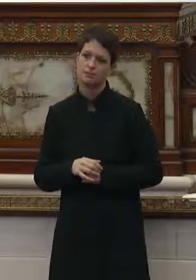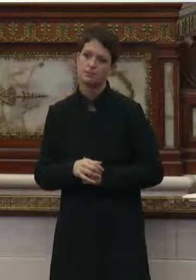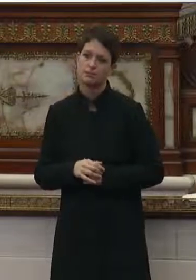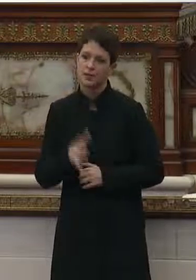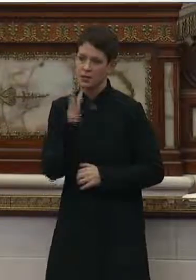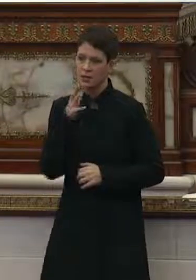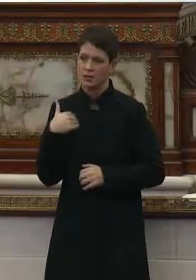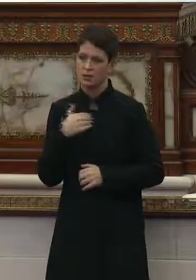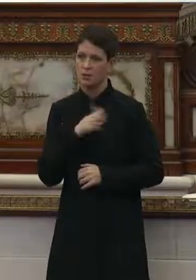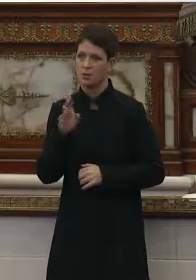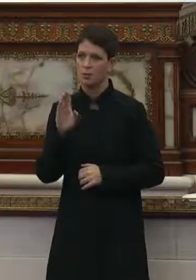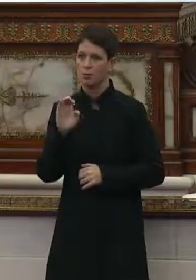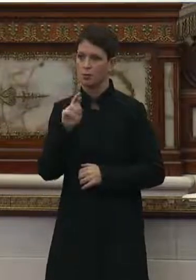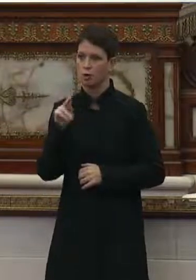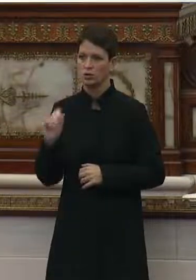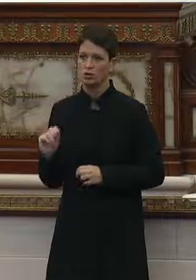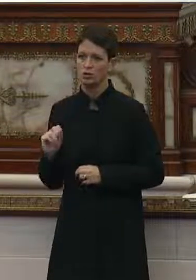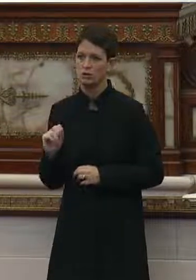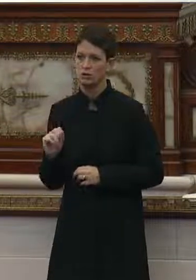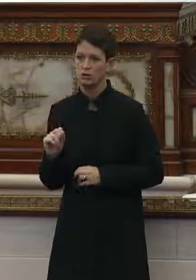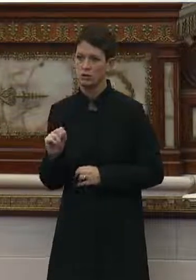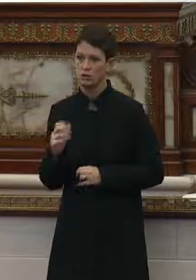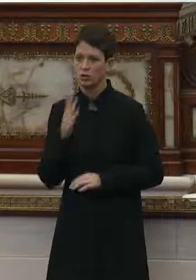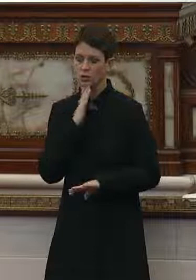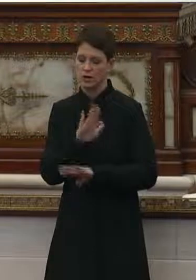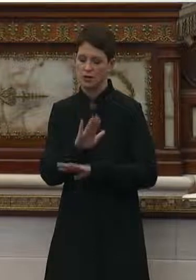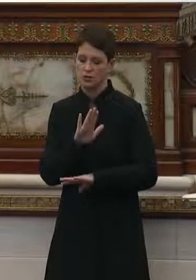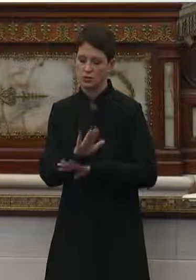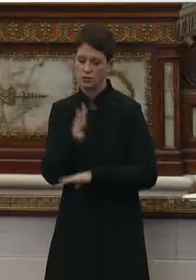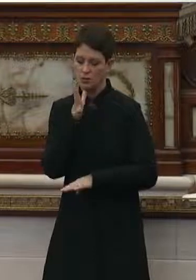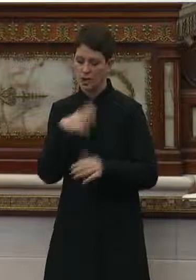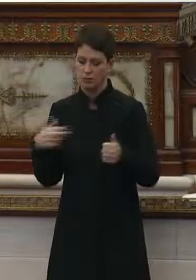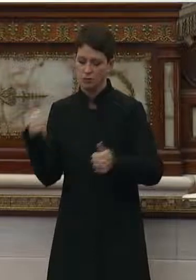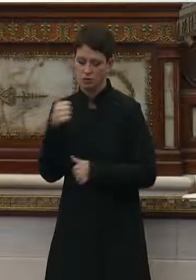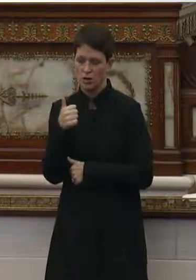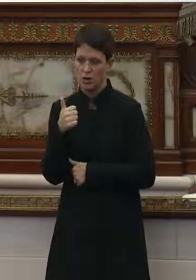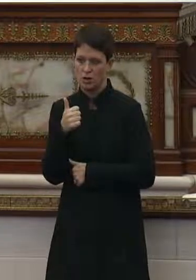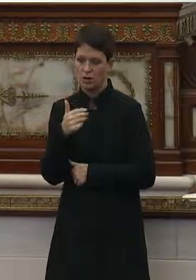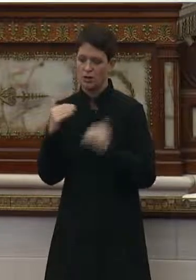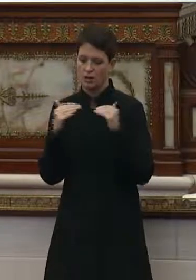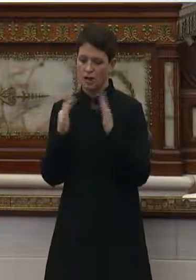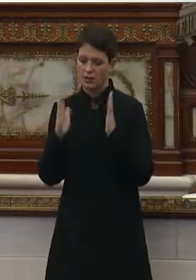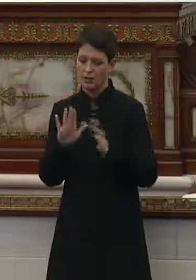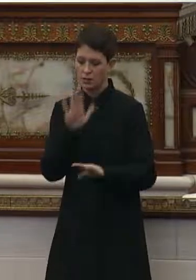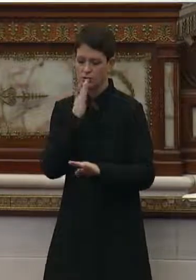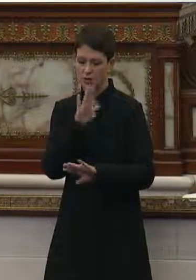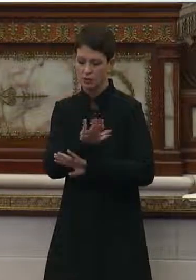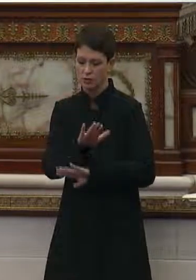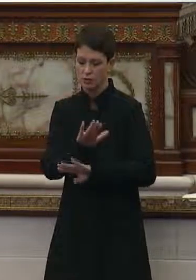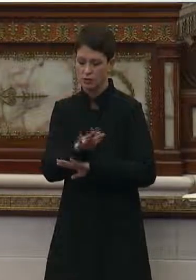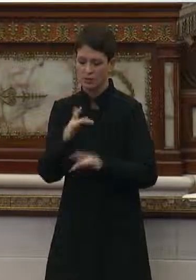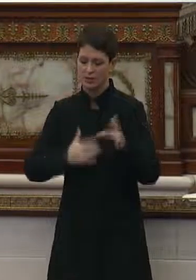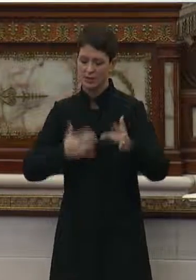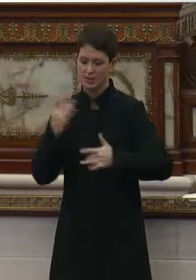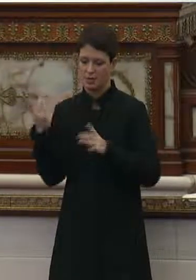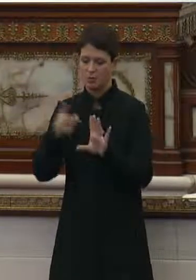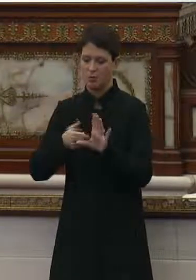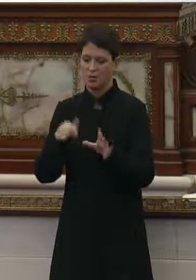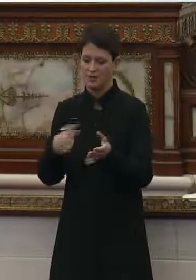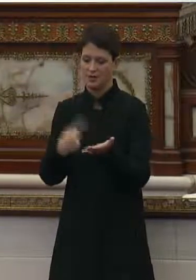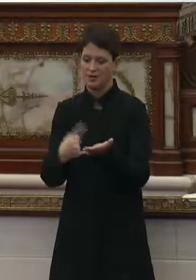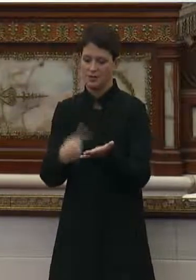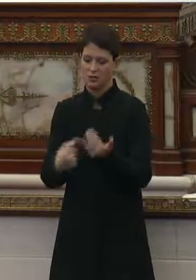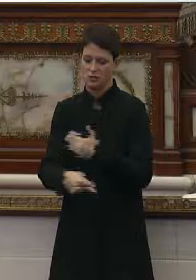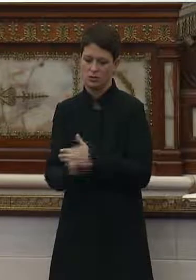Council Member Brooks. Good afternoon, Madam Chair. Good afternoon, colleagues. And I'm excited to be a part of this